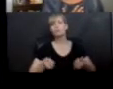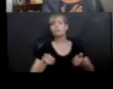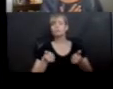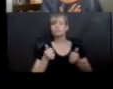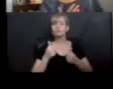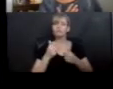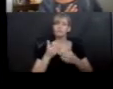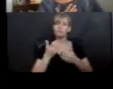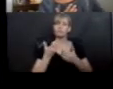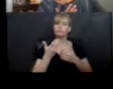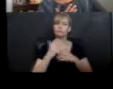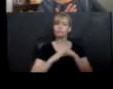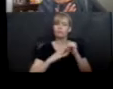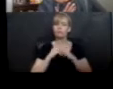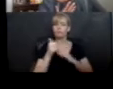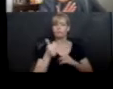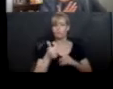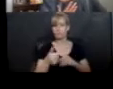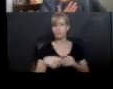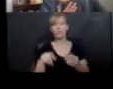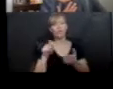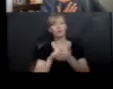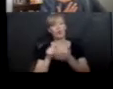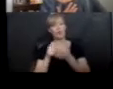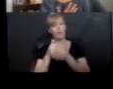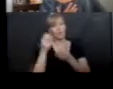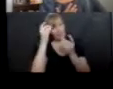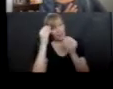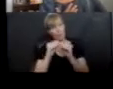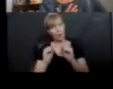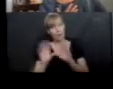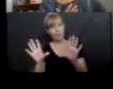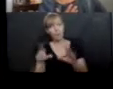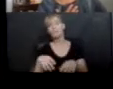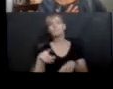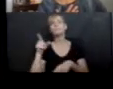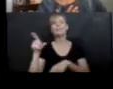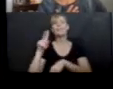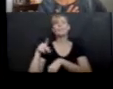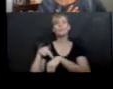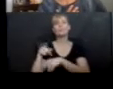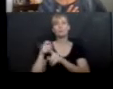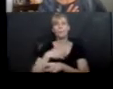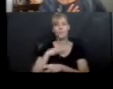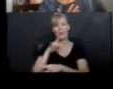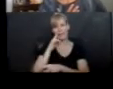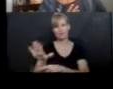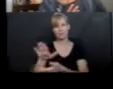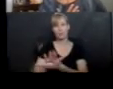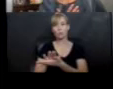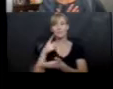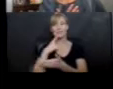Writing lets you think more clearly. So the principle of the schools that my kids go to said, clear writing